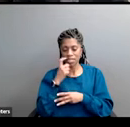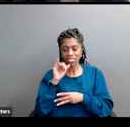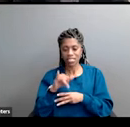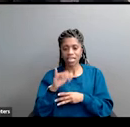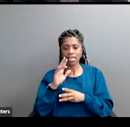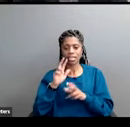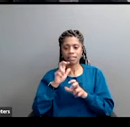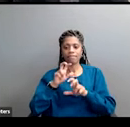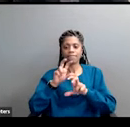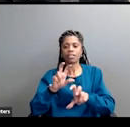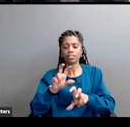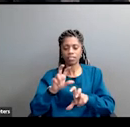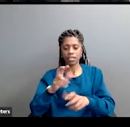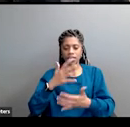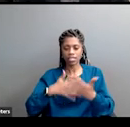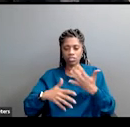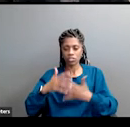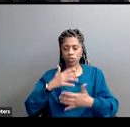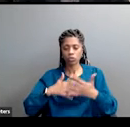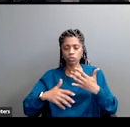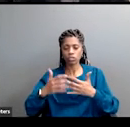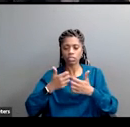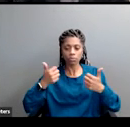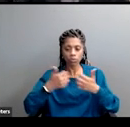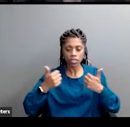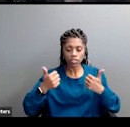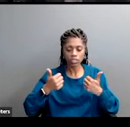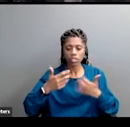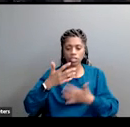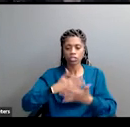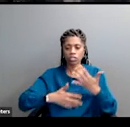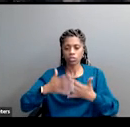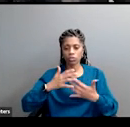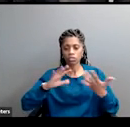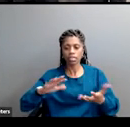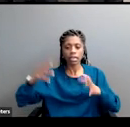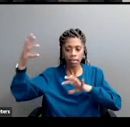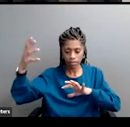as their strategy to increase their power, to increase their profits.